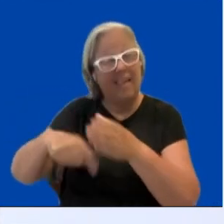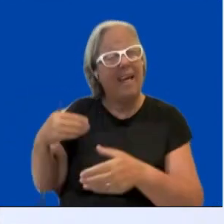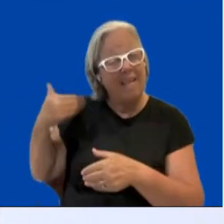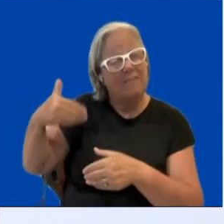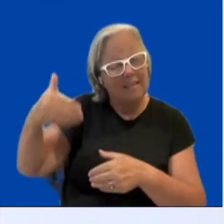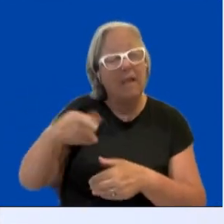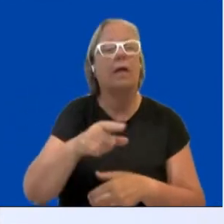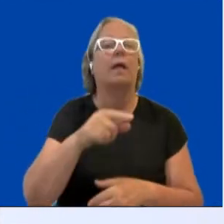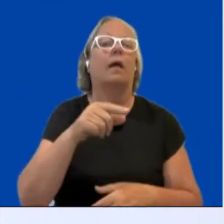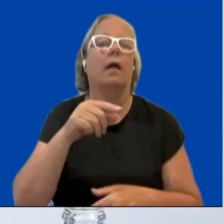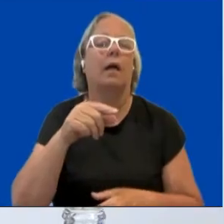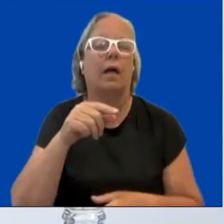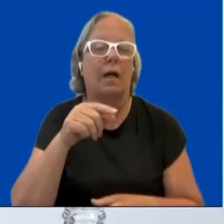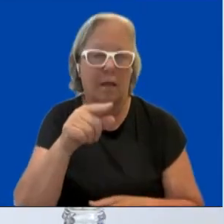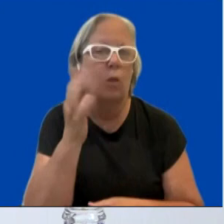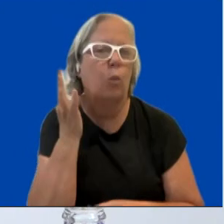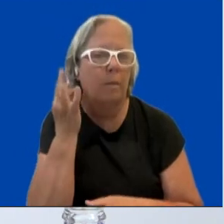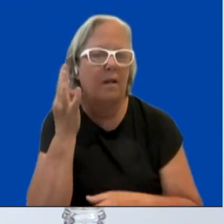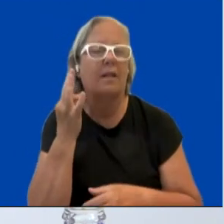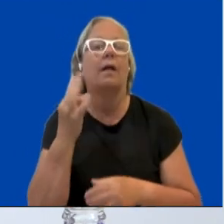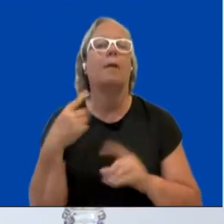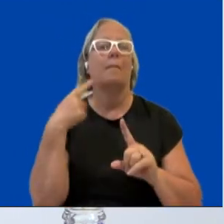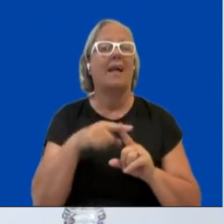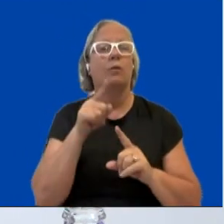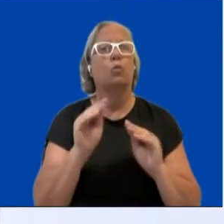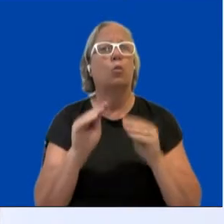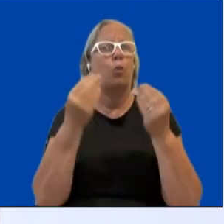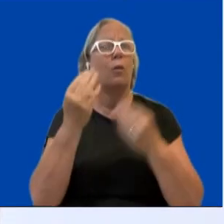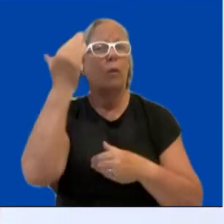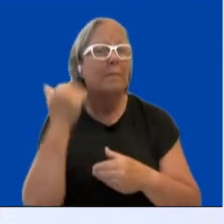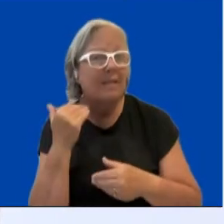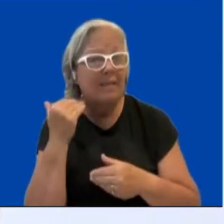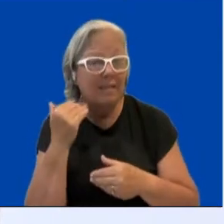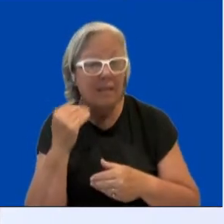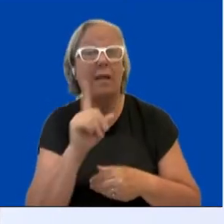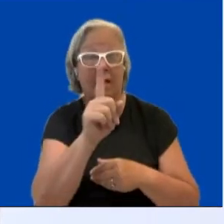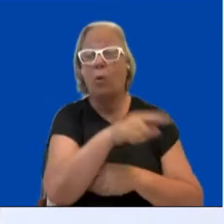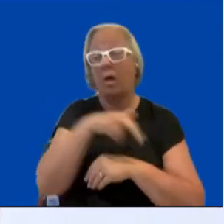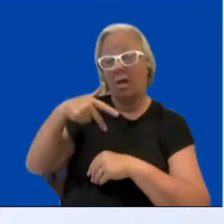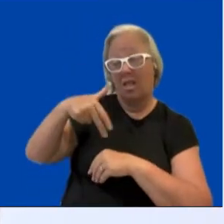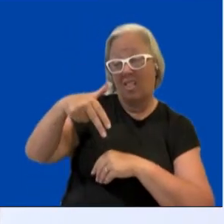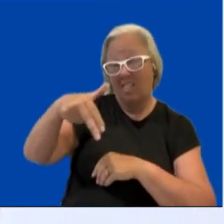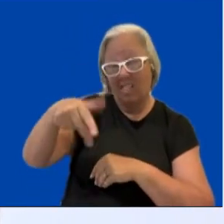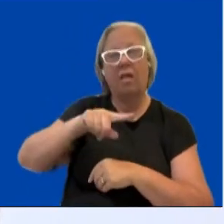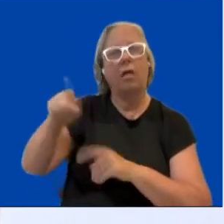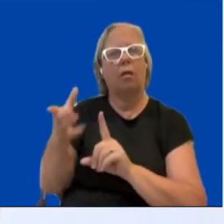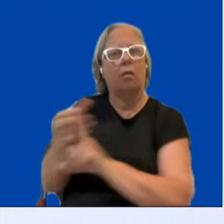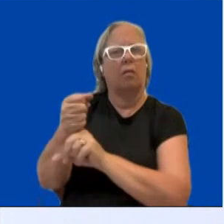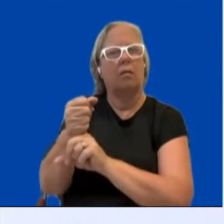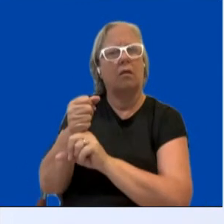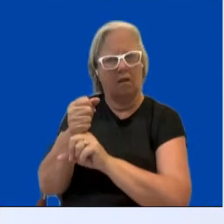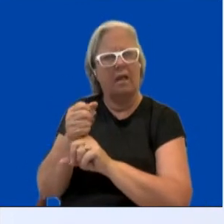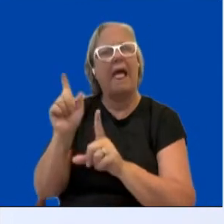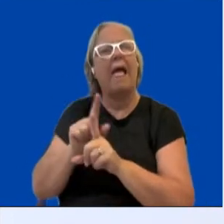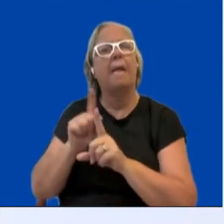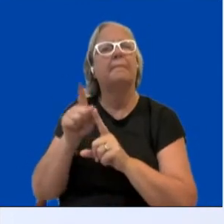victims of sexual assault. So for me that was the first time really to really